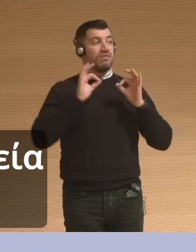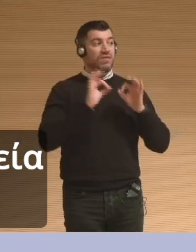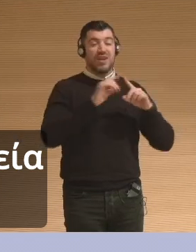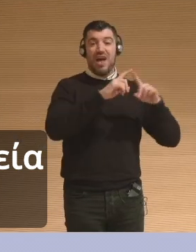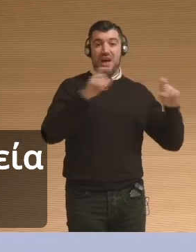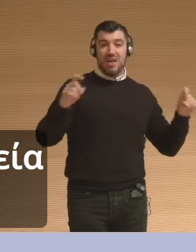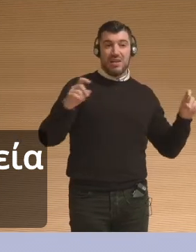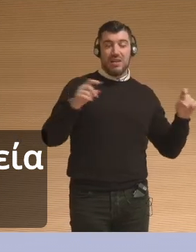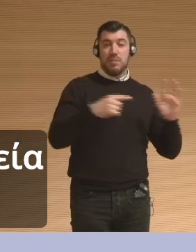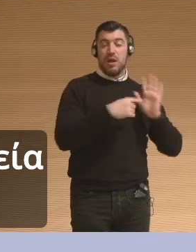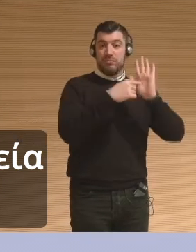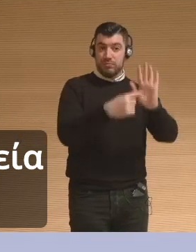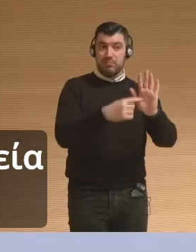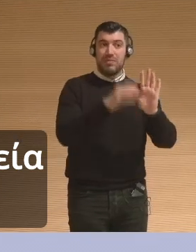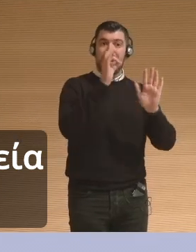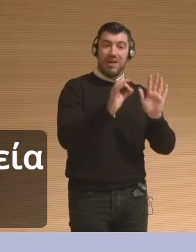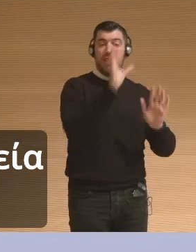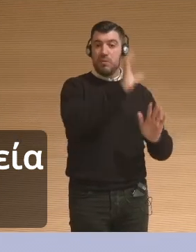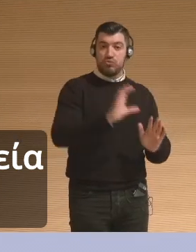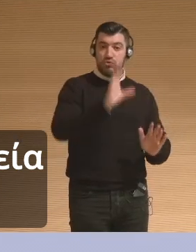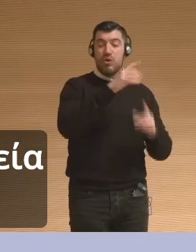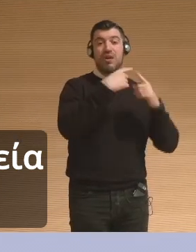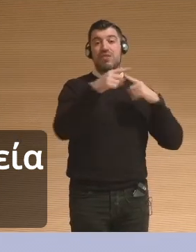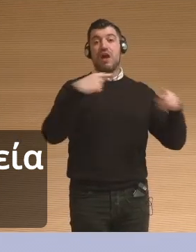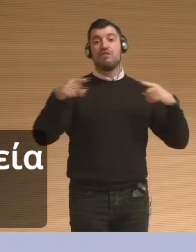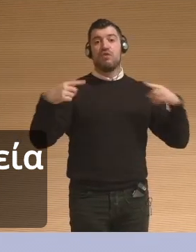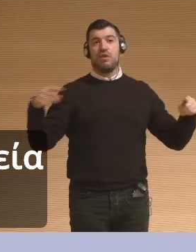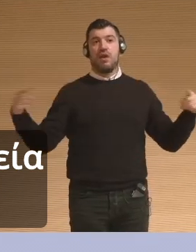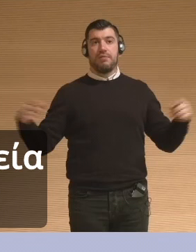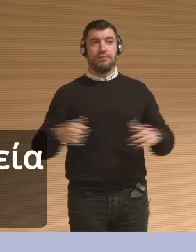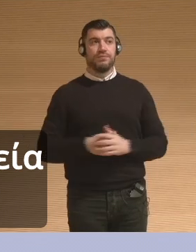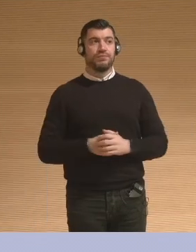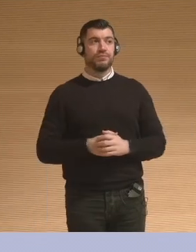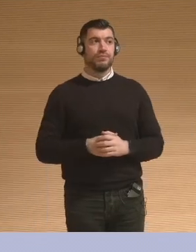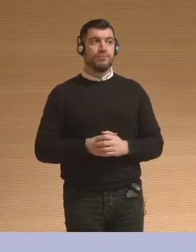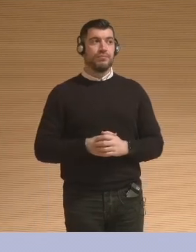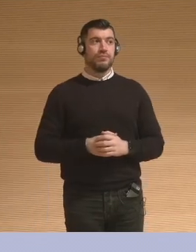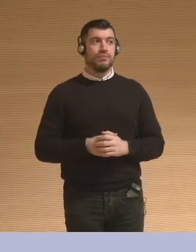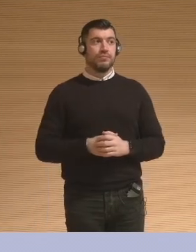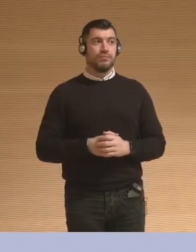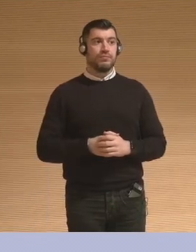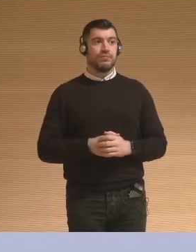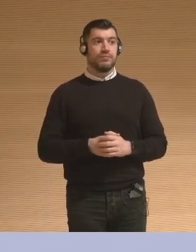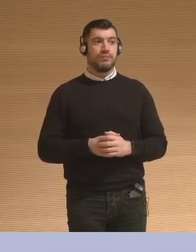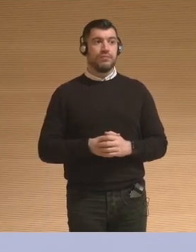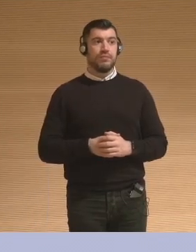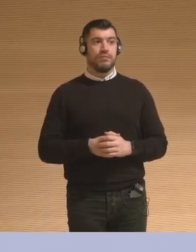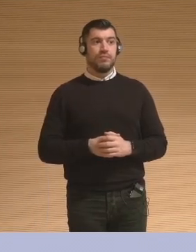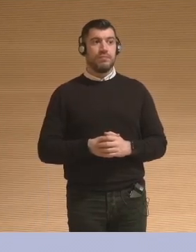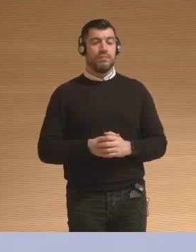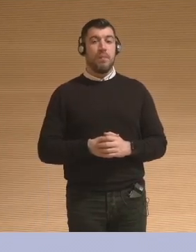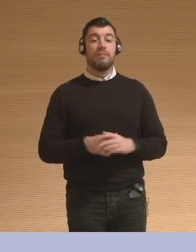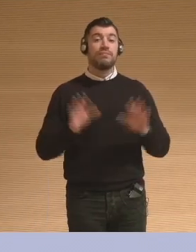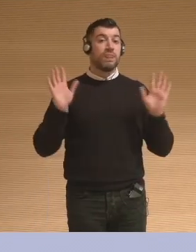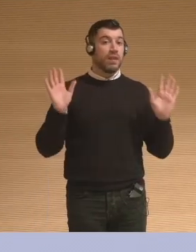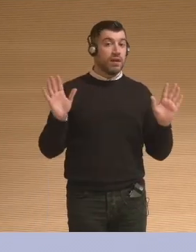story or the narrative experience of the exhibition be about, you know, health and healing. A lot of this is happening, which is part of